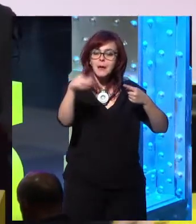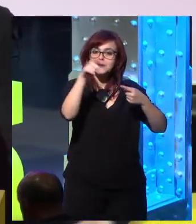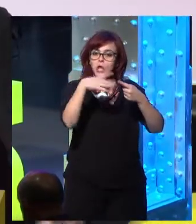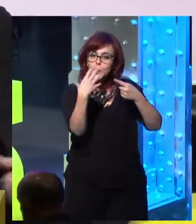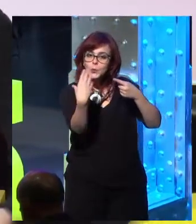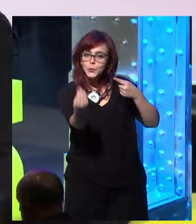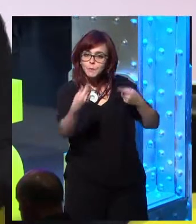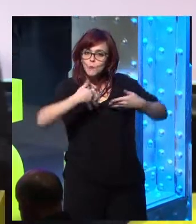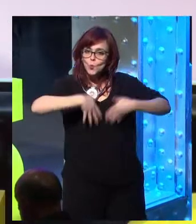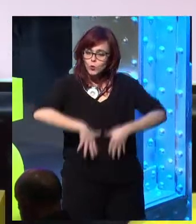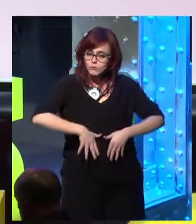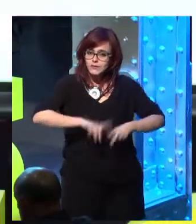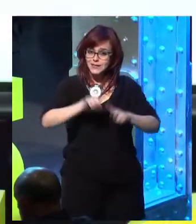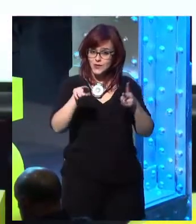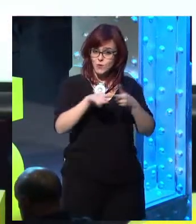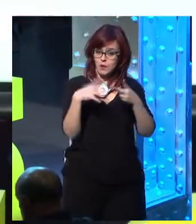pieces for us to accept.